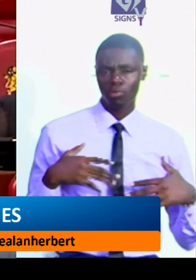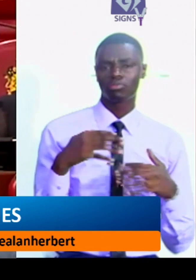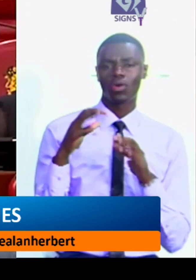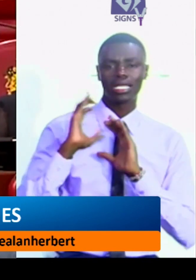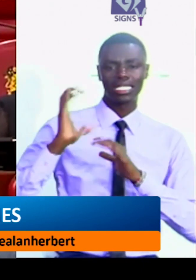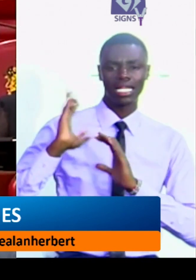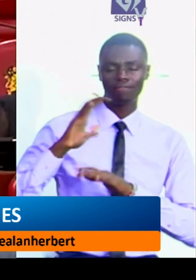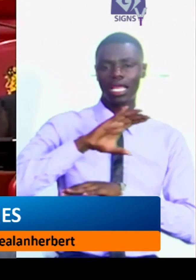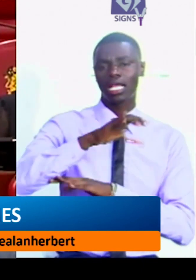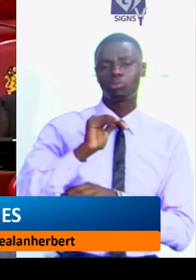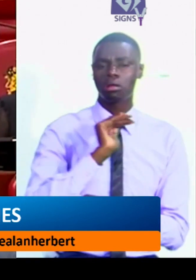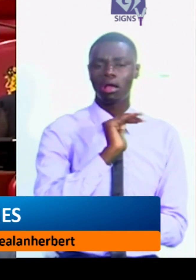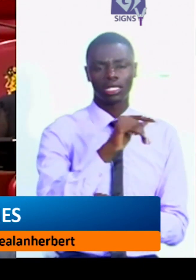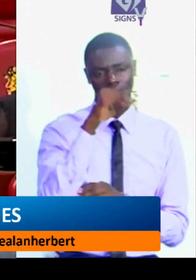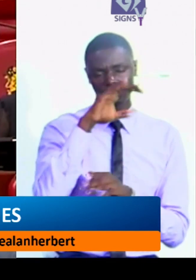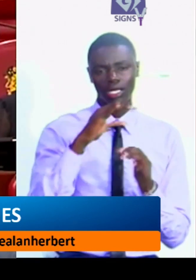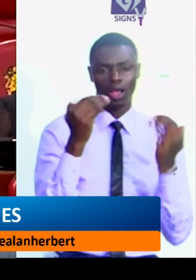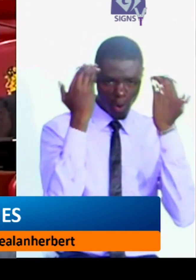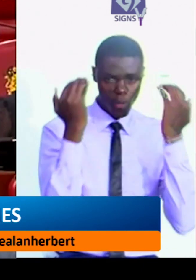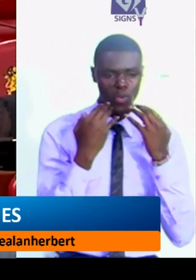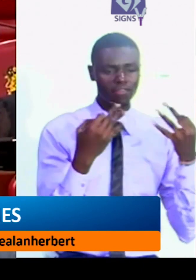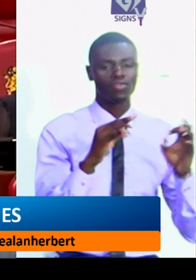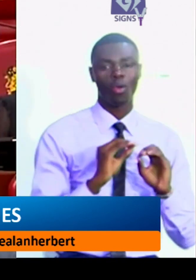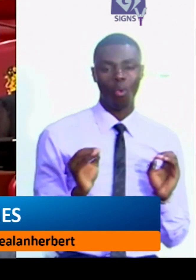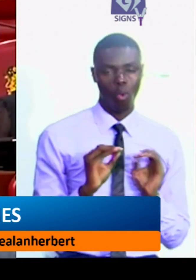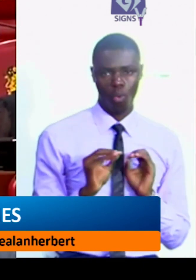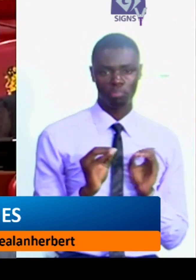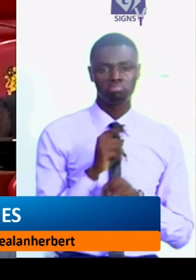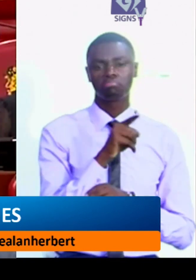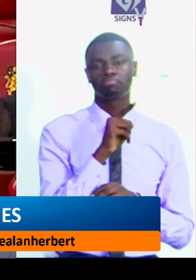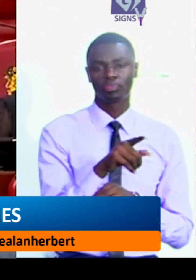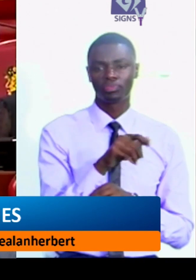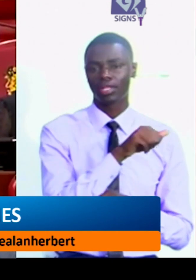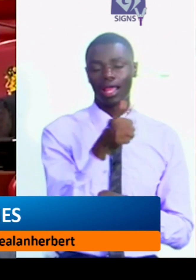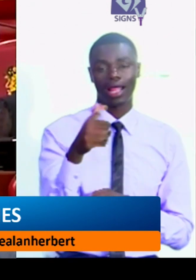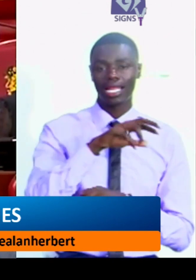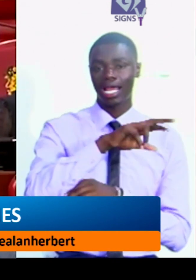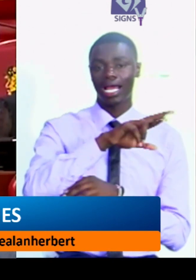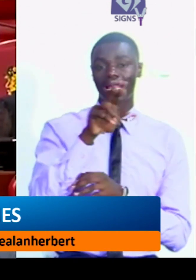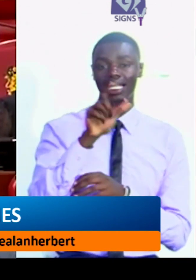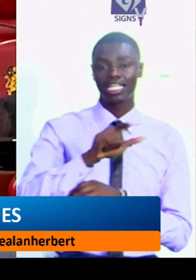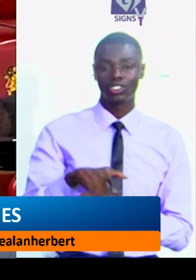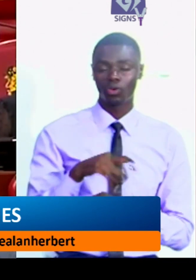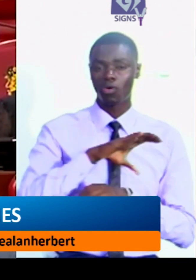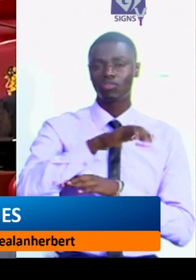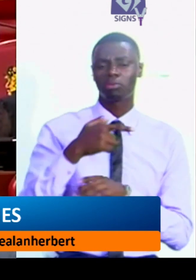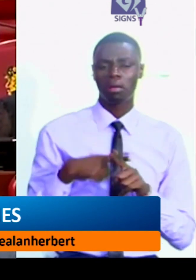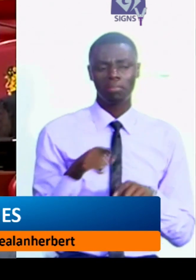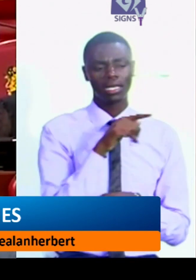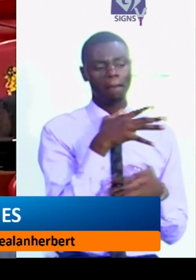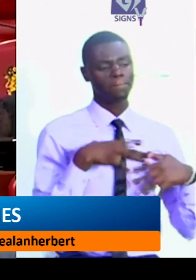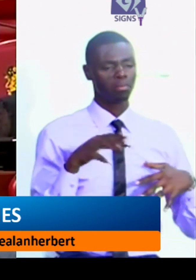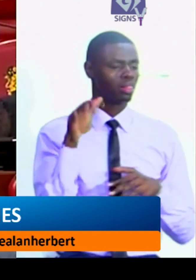urged the course not to release him decrying the spread of cuts in other regions of the country but their plea was not hidden